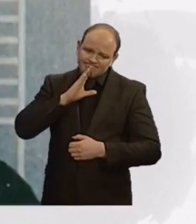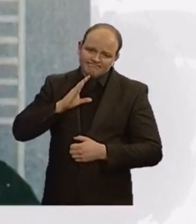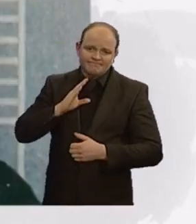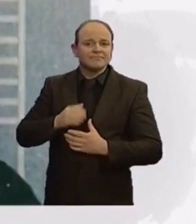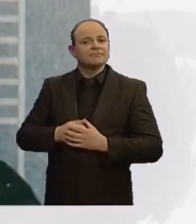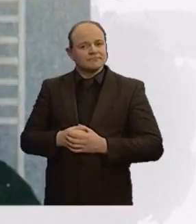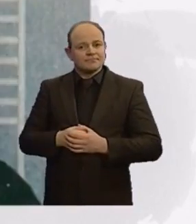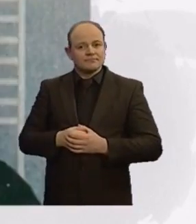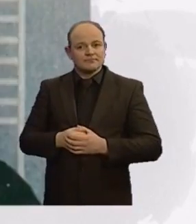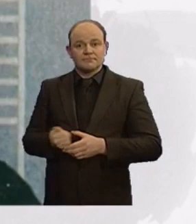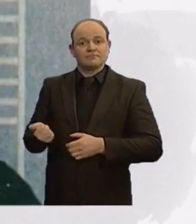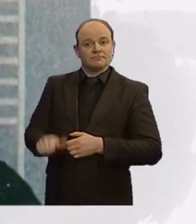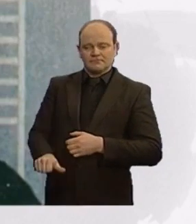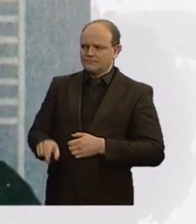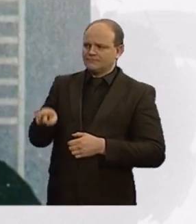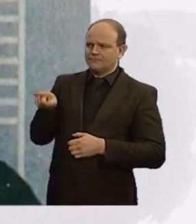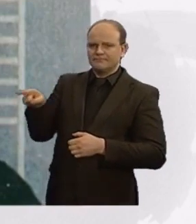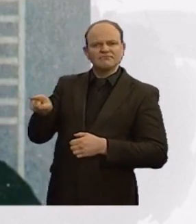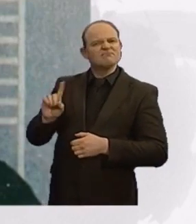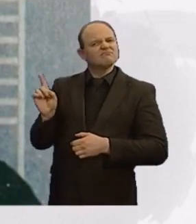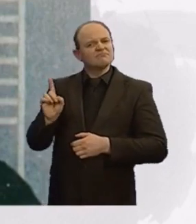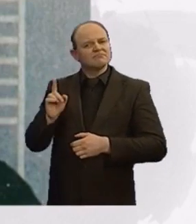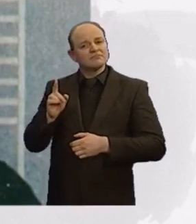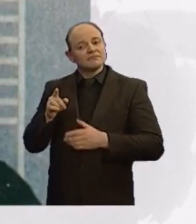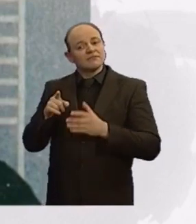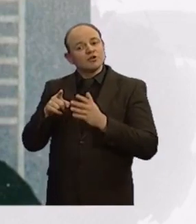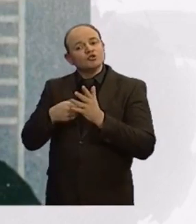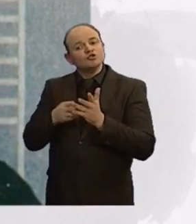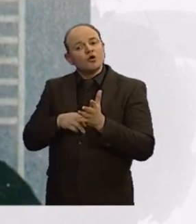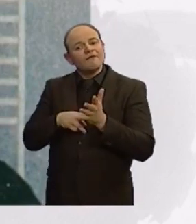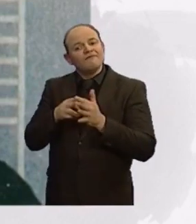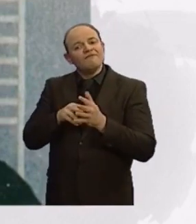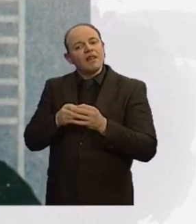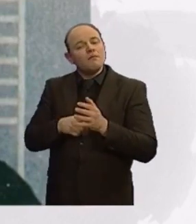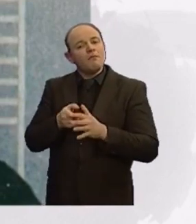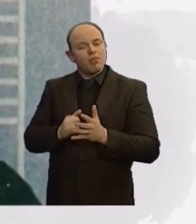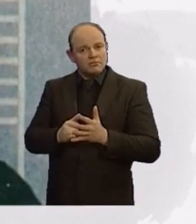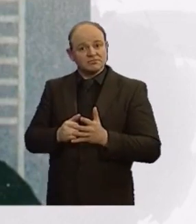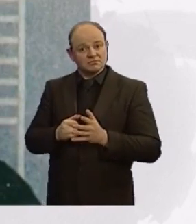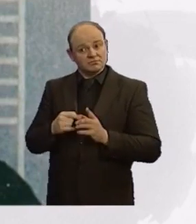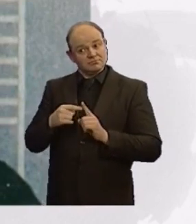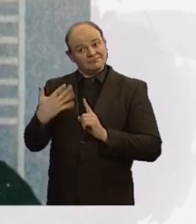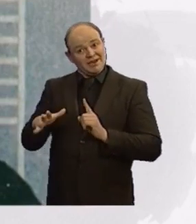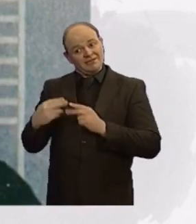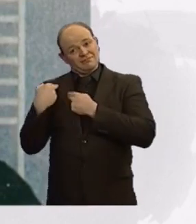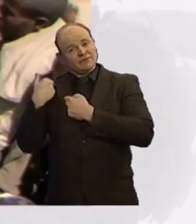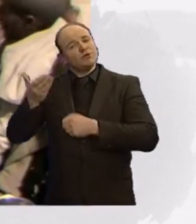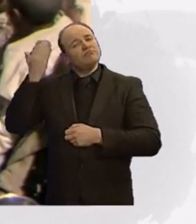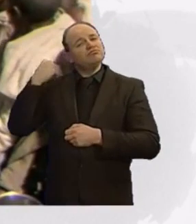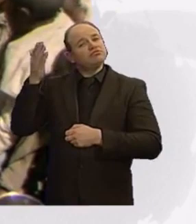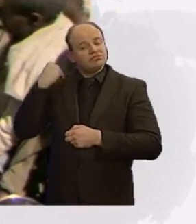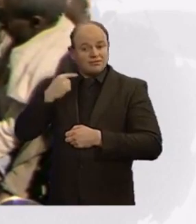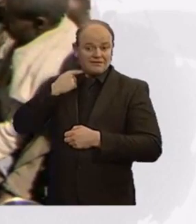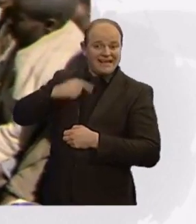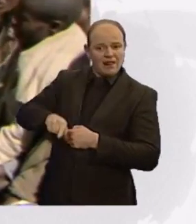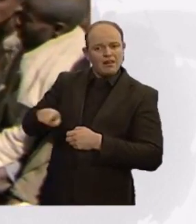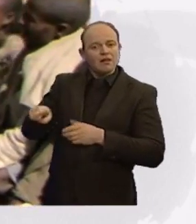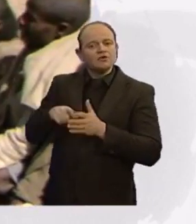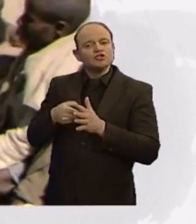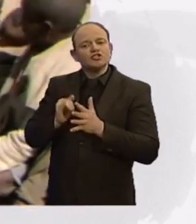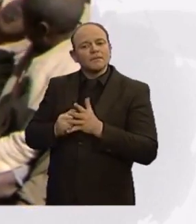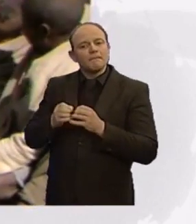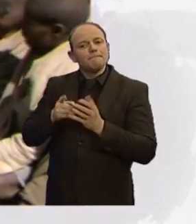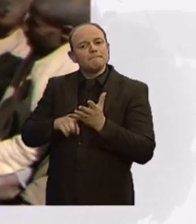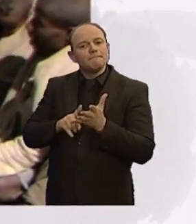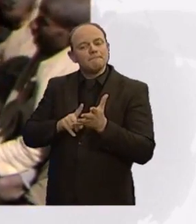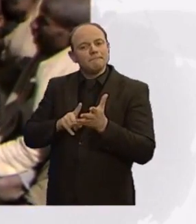John Venables is back where he belongs, behind bars, says the mother of the murdered toddler, James Bulger. Millions of pounds